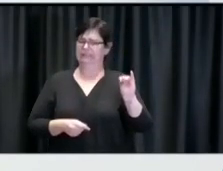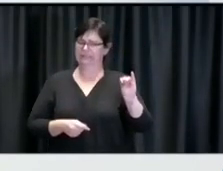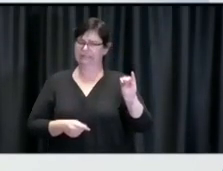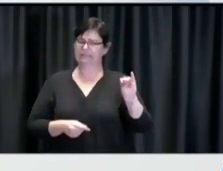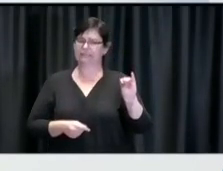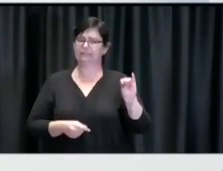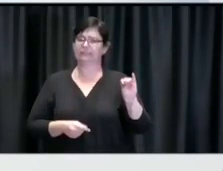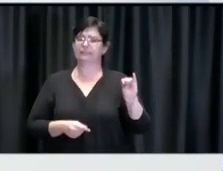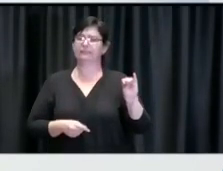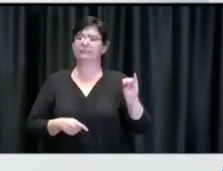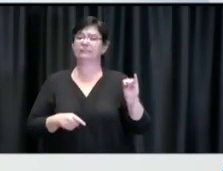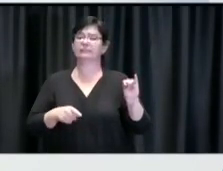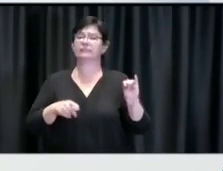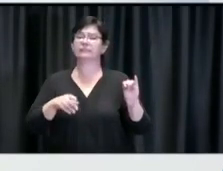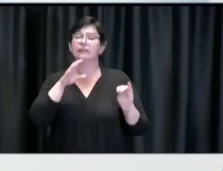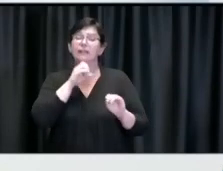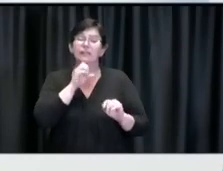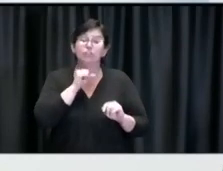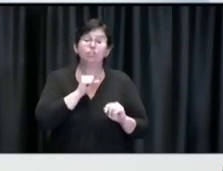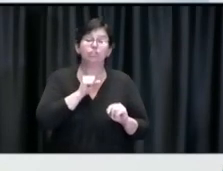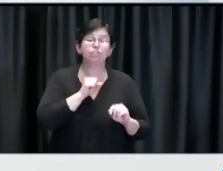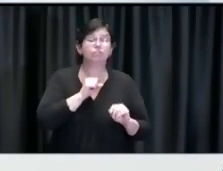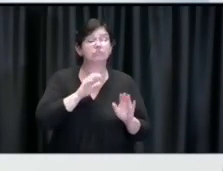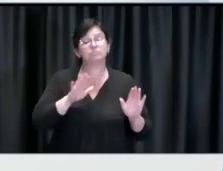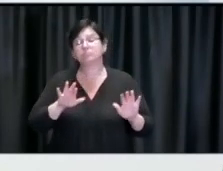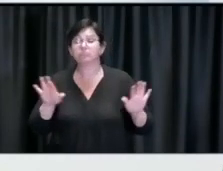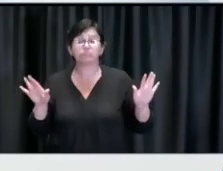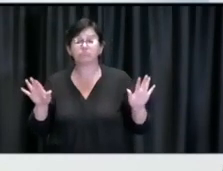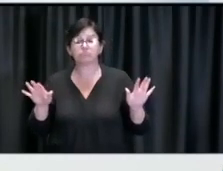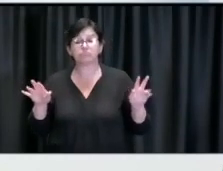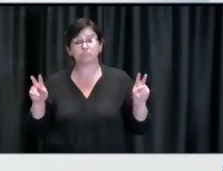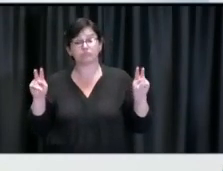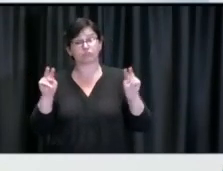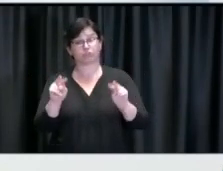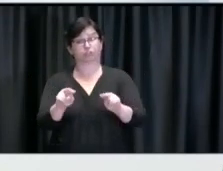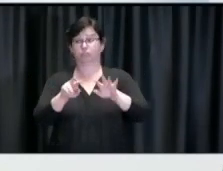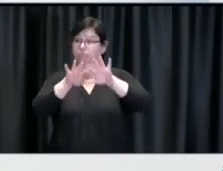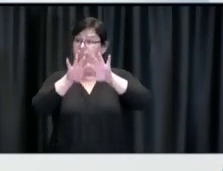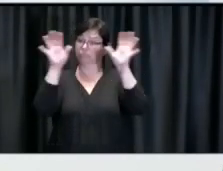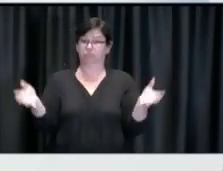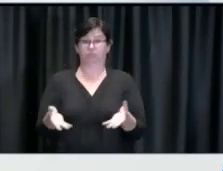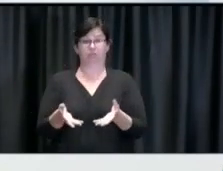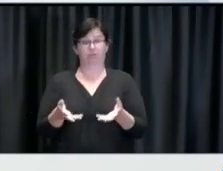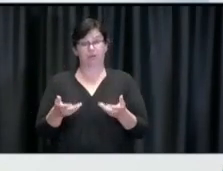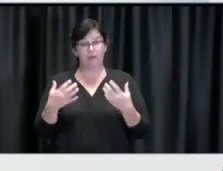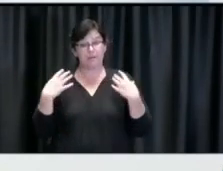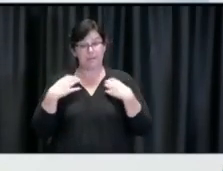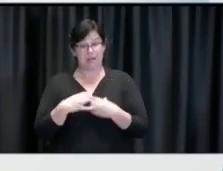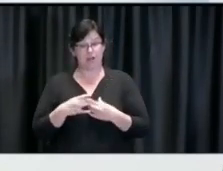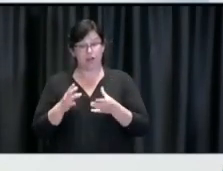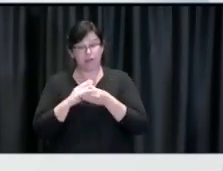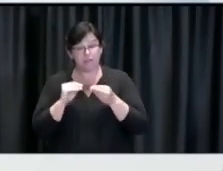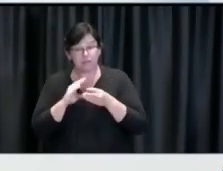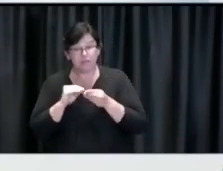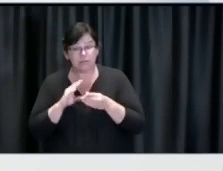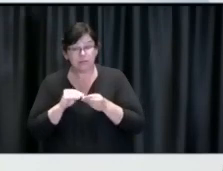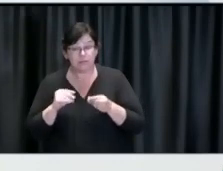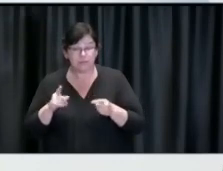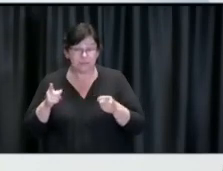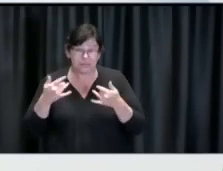Still, there are a number of age groups where there's a big opportunity to close the vaccination gap.